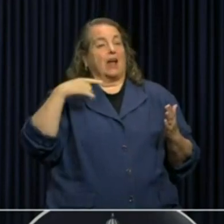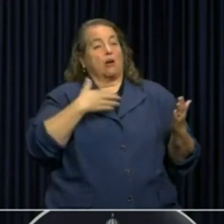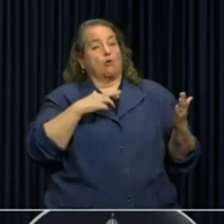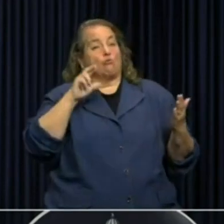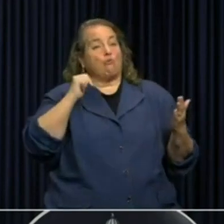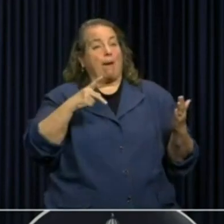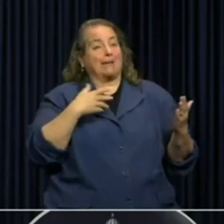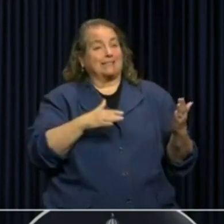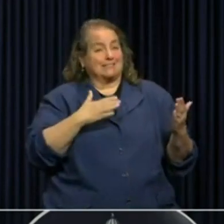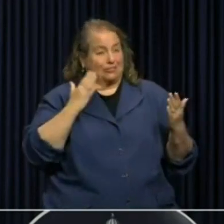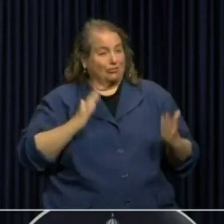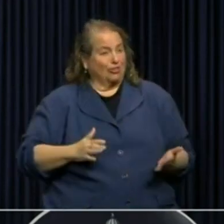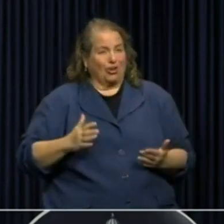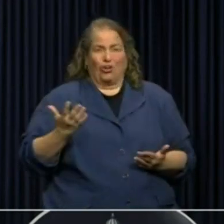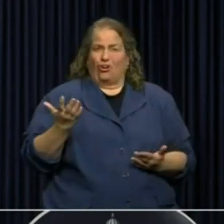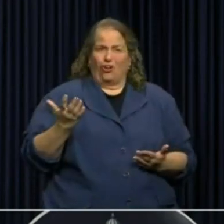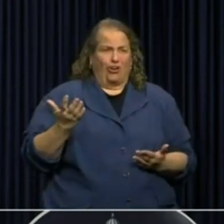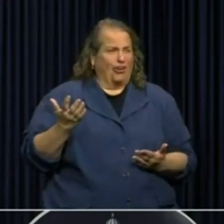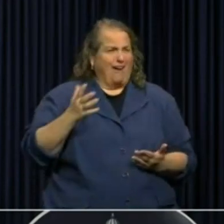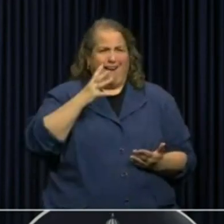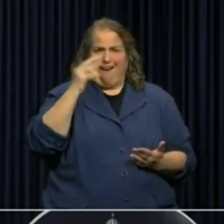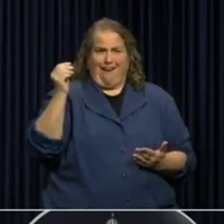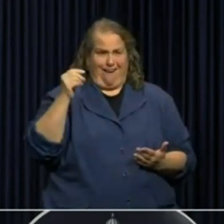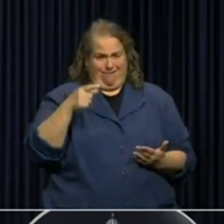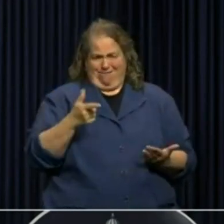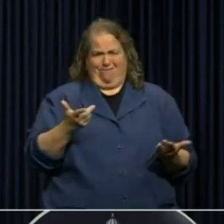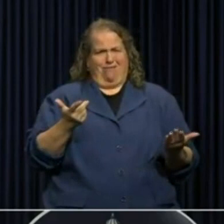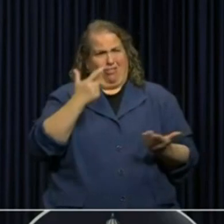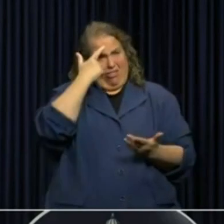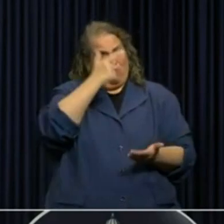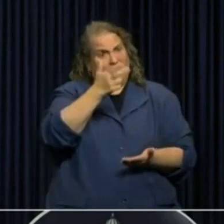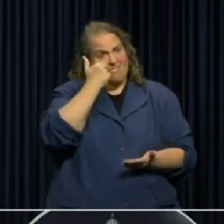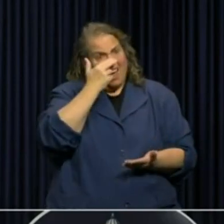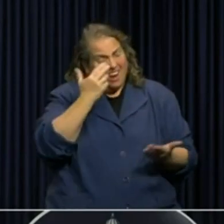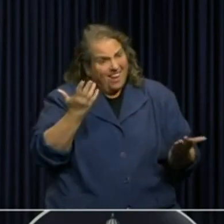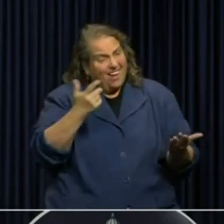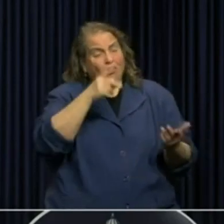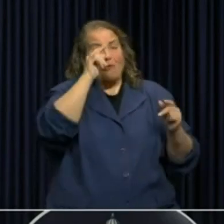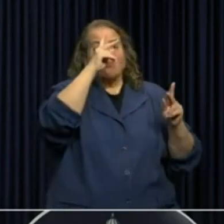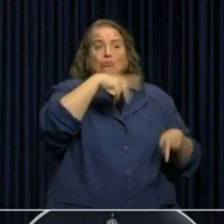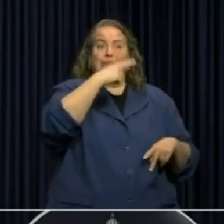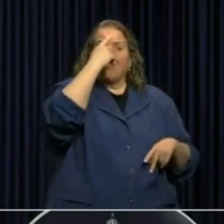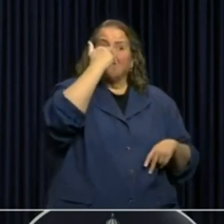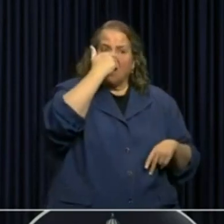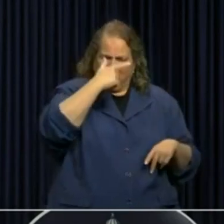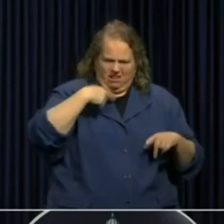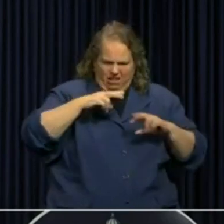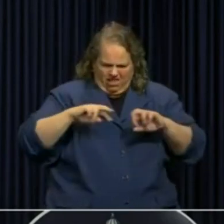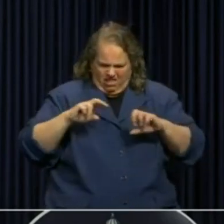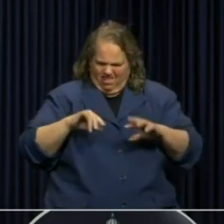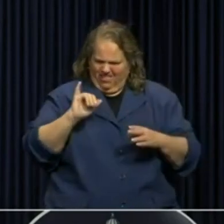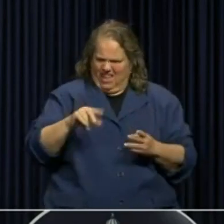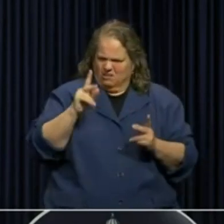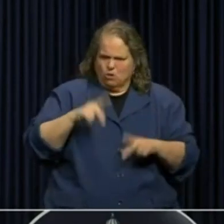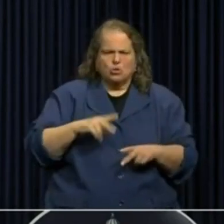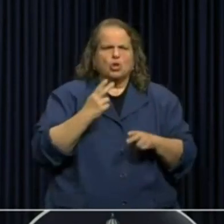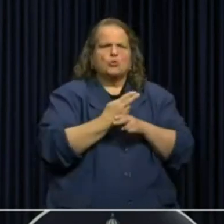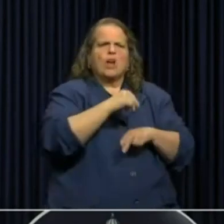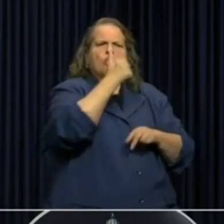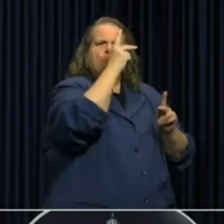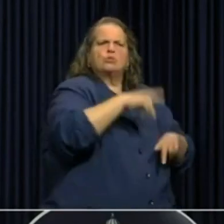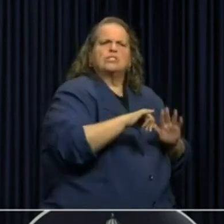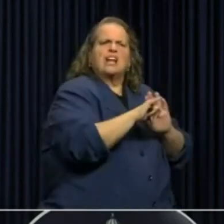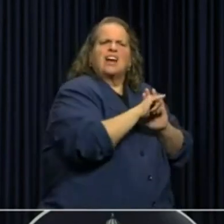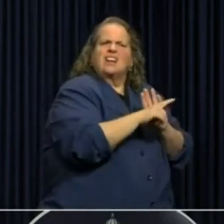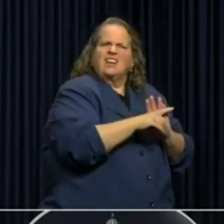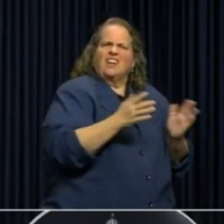we've got to go through so many other claims. That one person thinking that they were funny, using somebody else's identity, is going to make